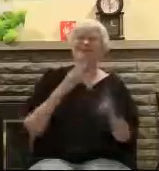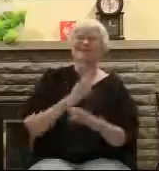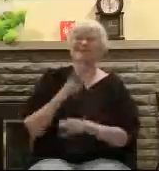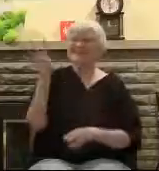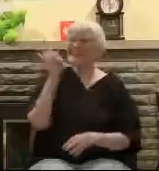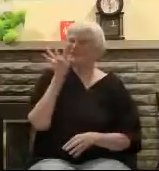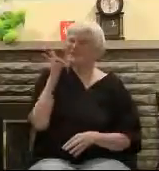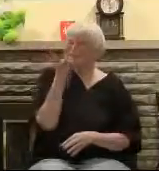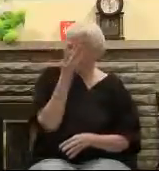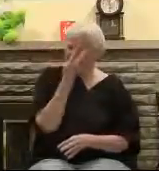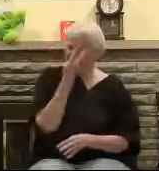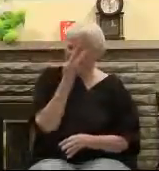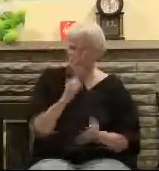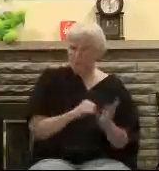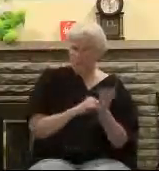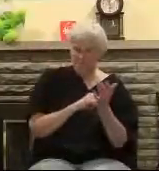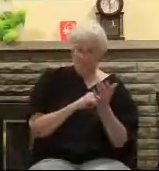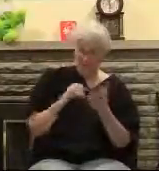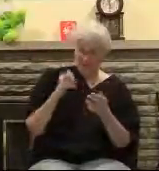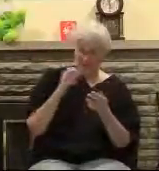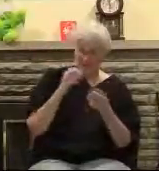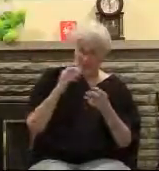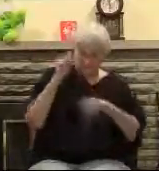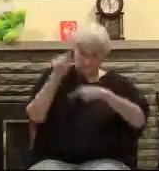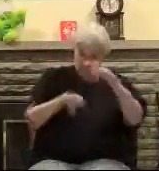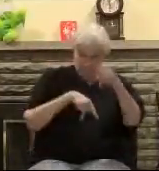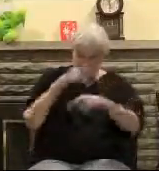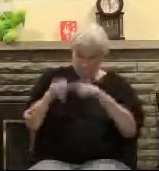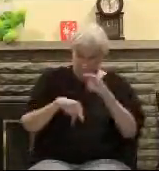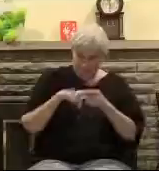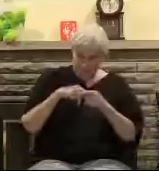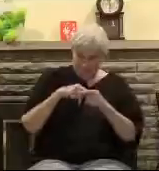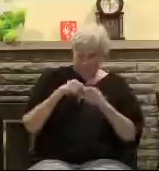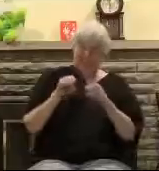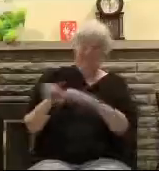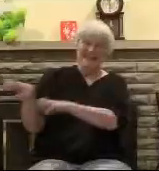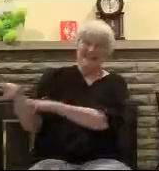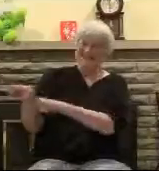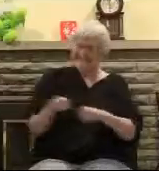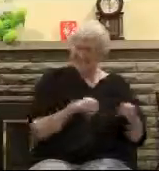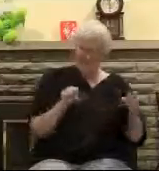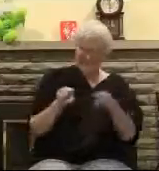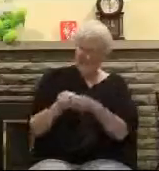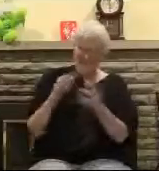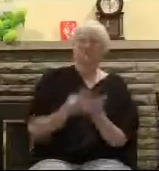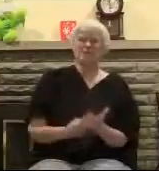There's a lot of Christians who fly over there and there's a lot of sightseers who would go by and look at it. But the world acts like it didn't happen.